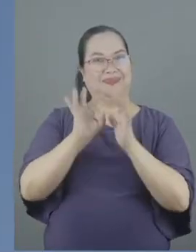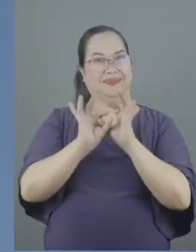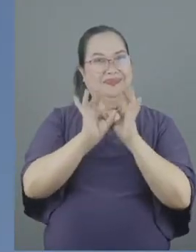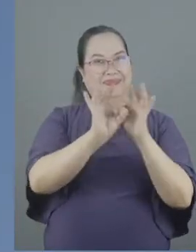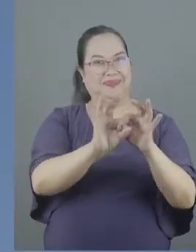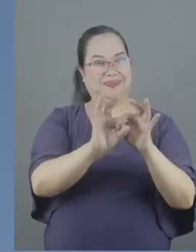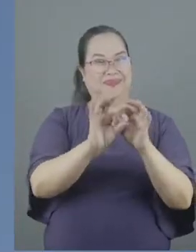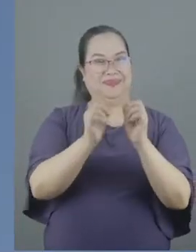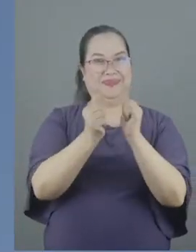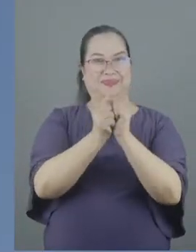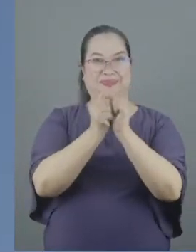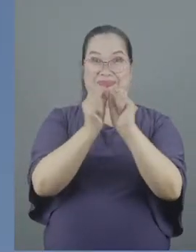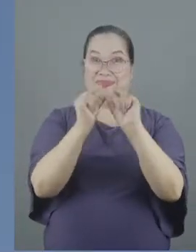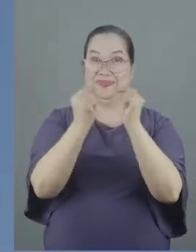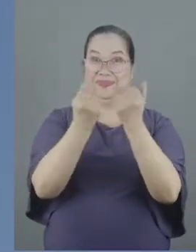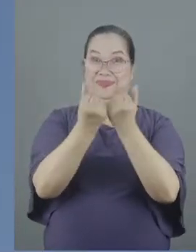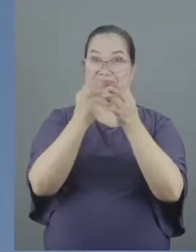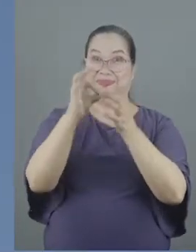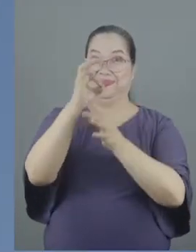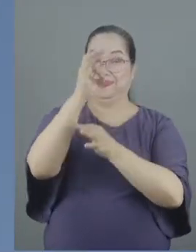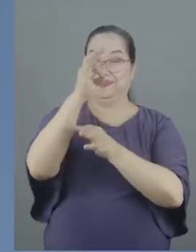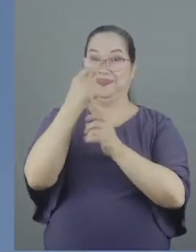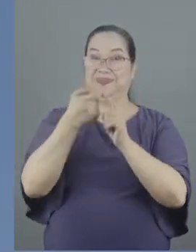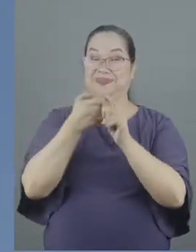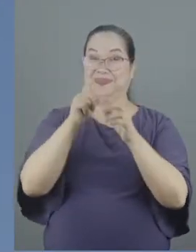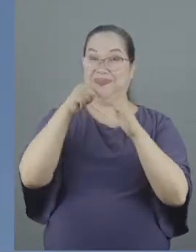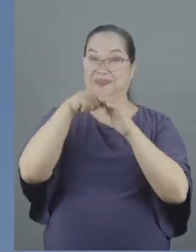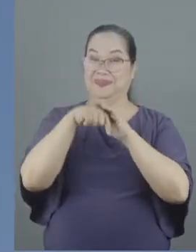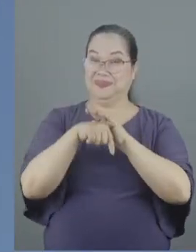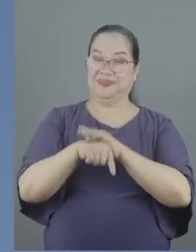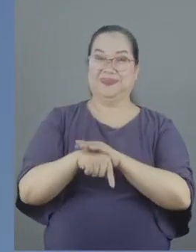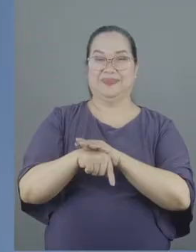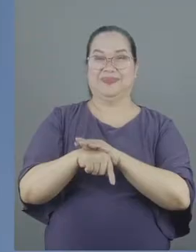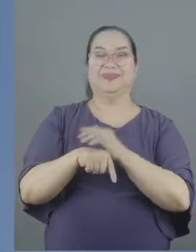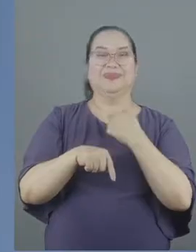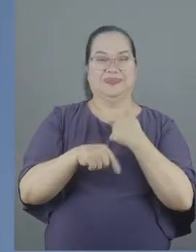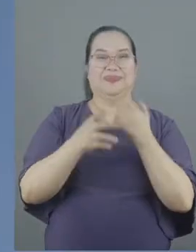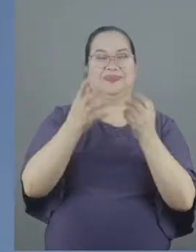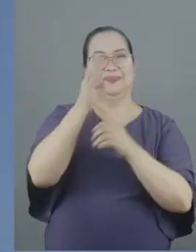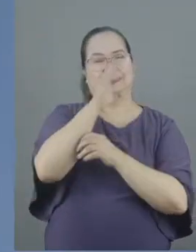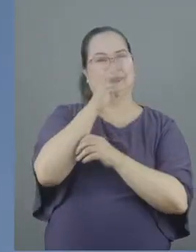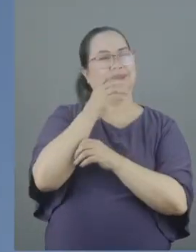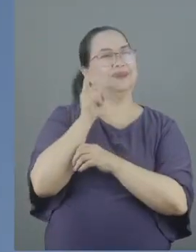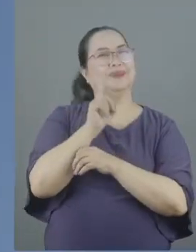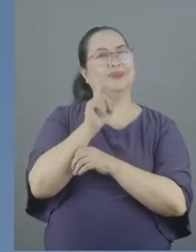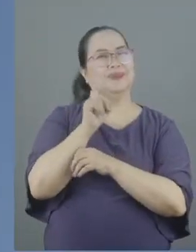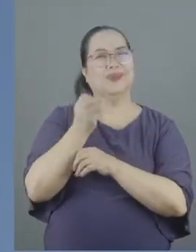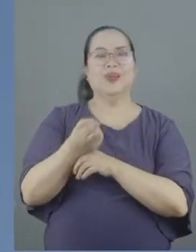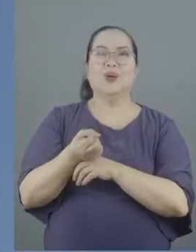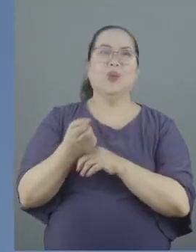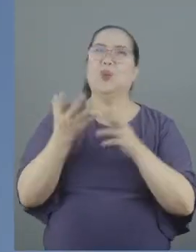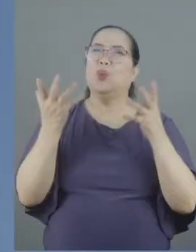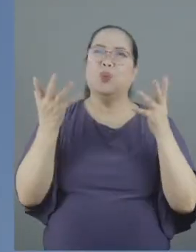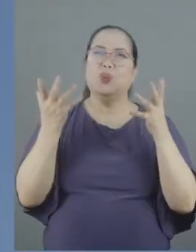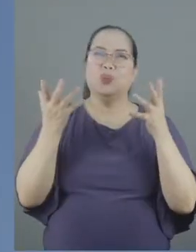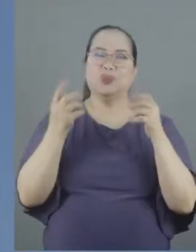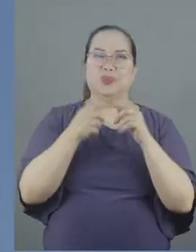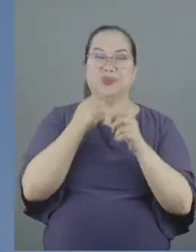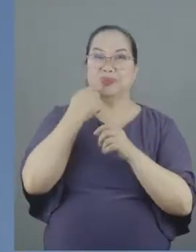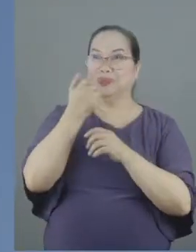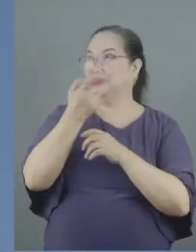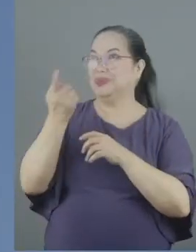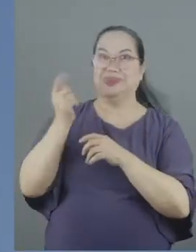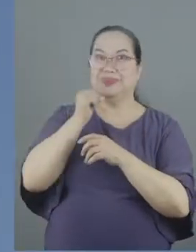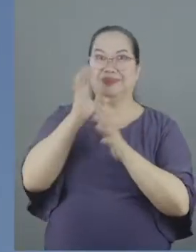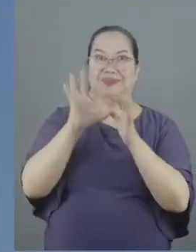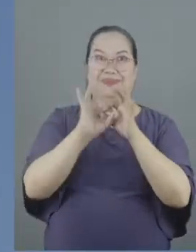a spiritual community with roots dug down deep, I wonder how much more those who are not